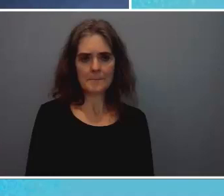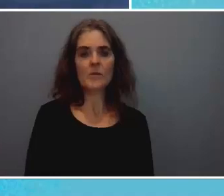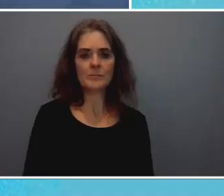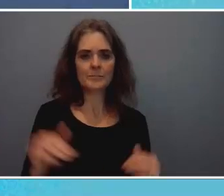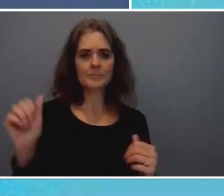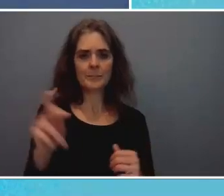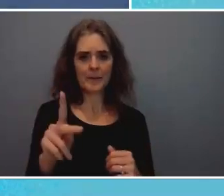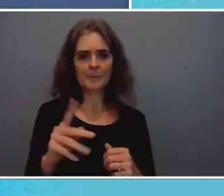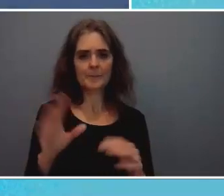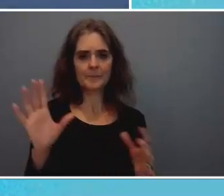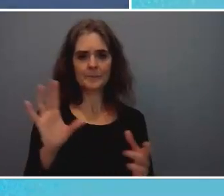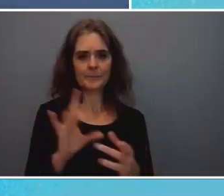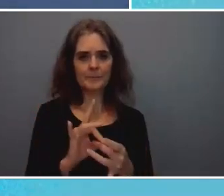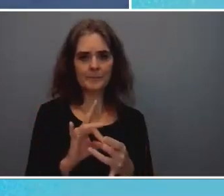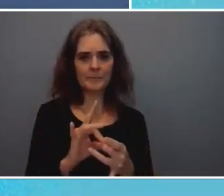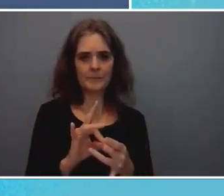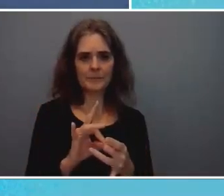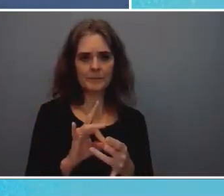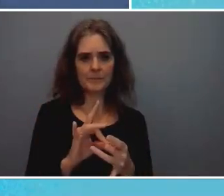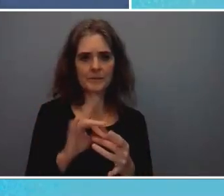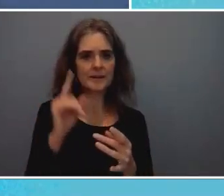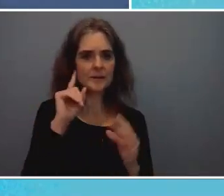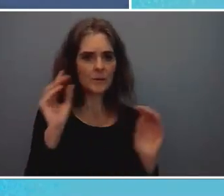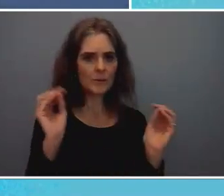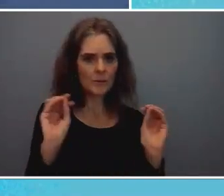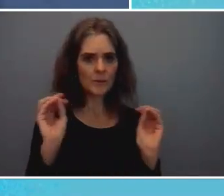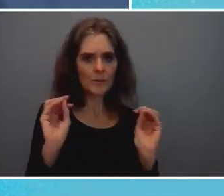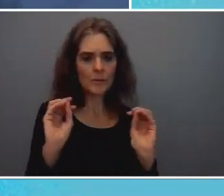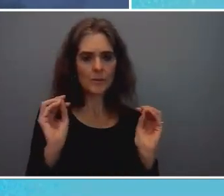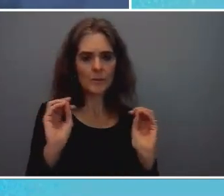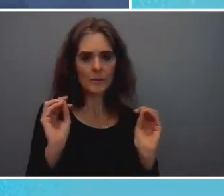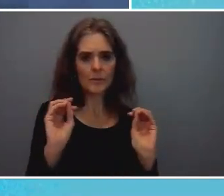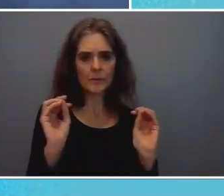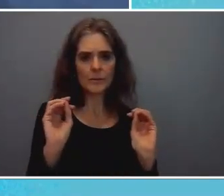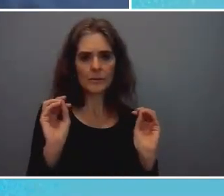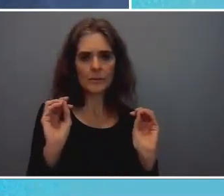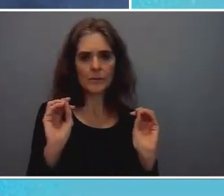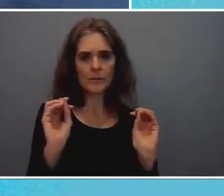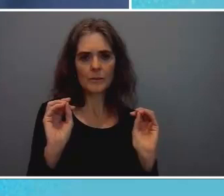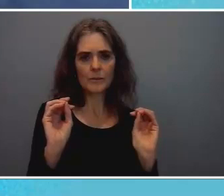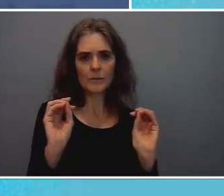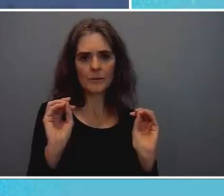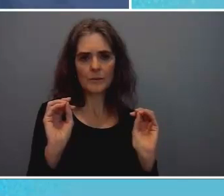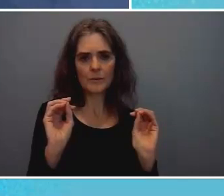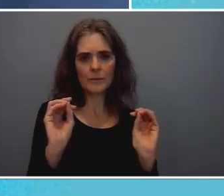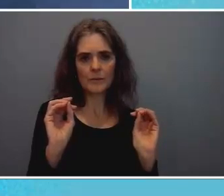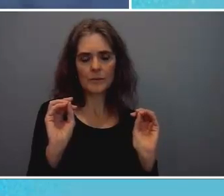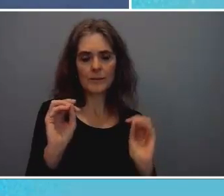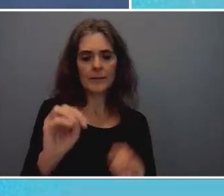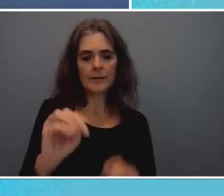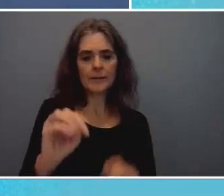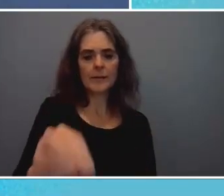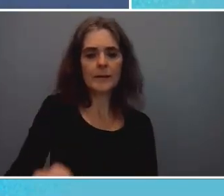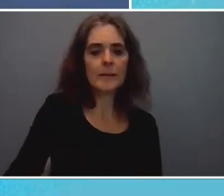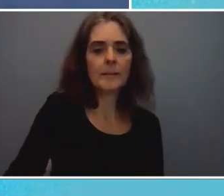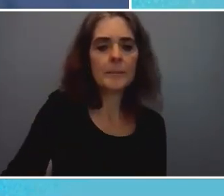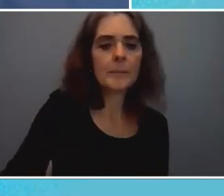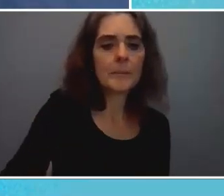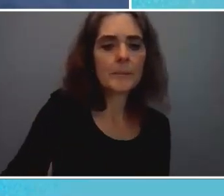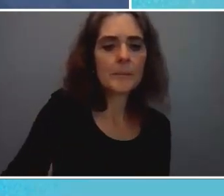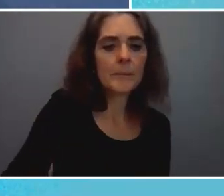thinking about that sort of overall theme the thought was there are some overarching